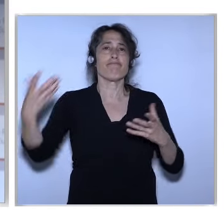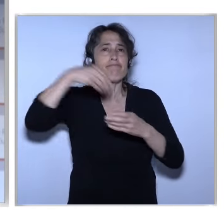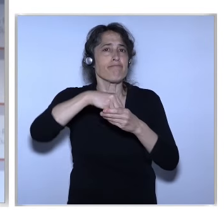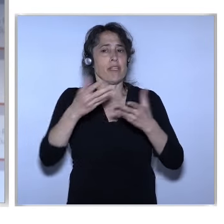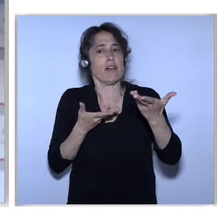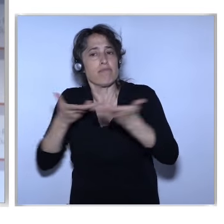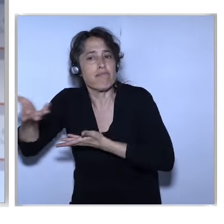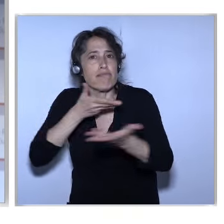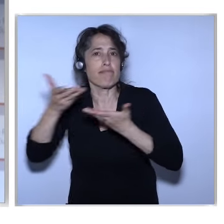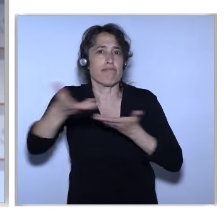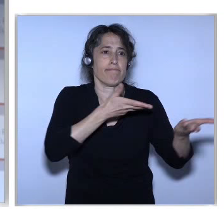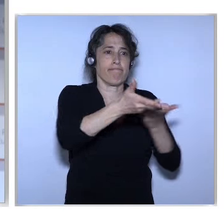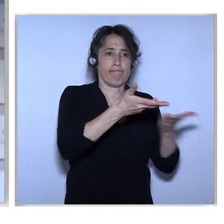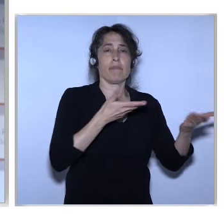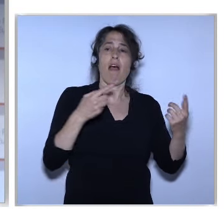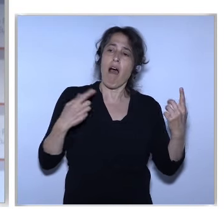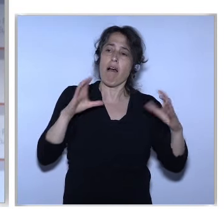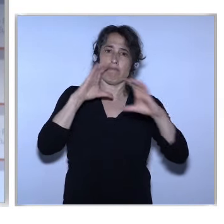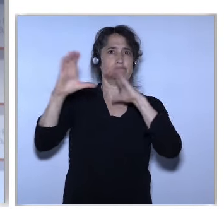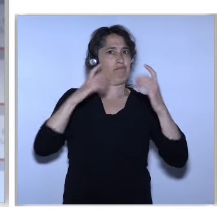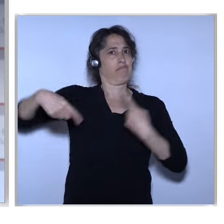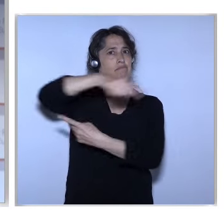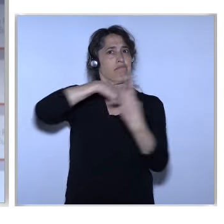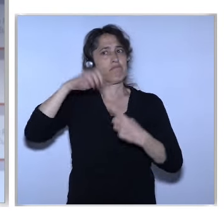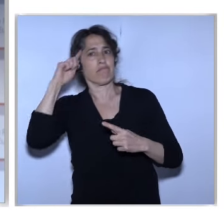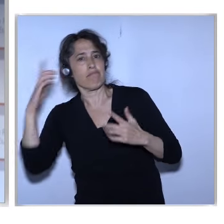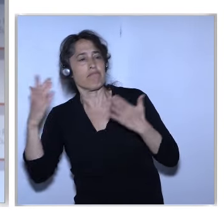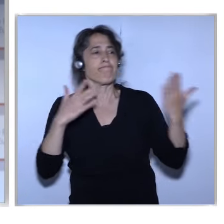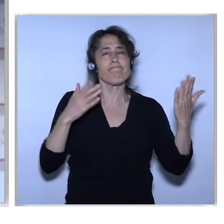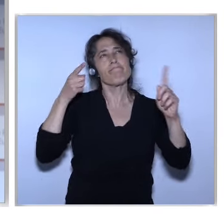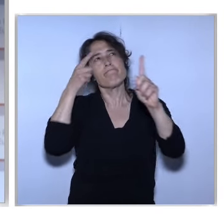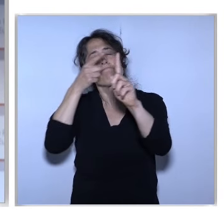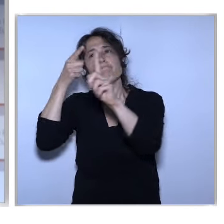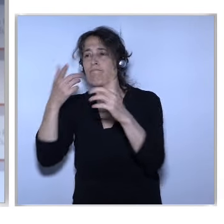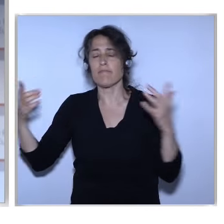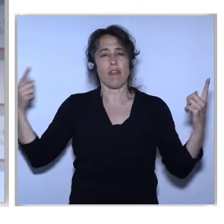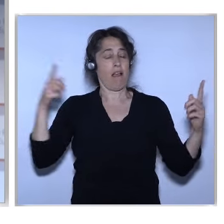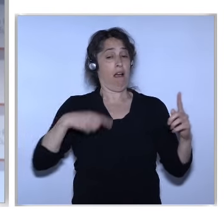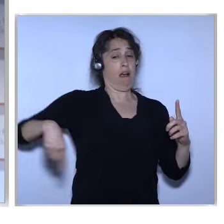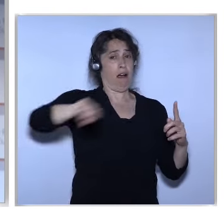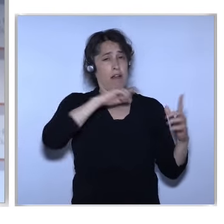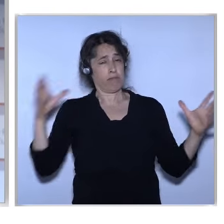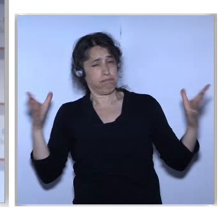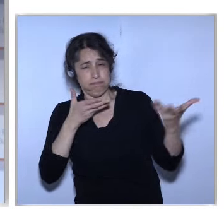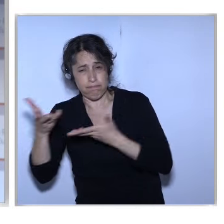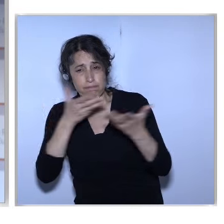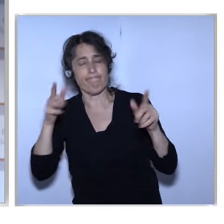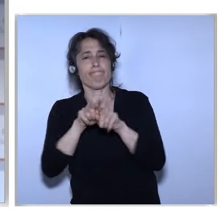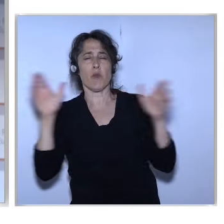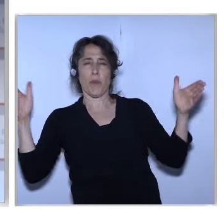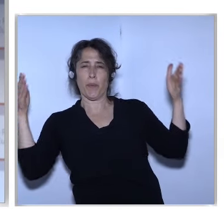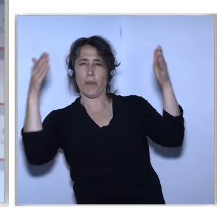to bring the digital single market To the level of ambition needed To respond to the existing